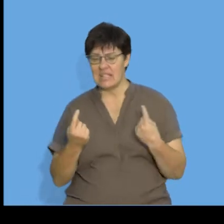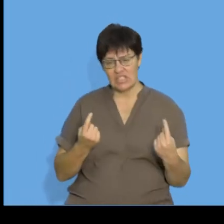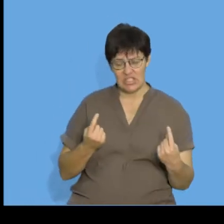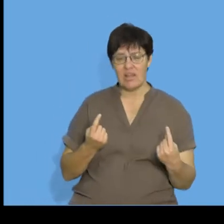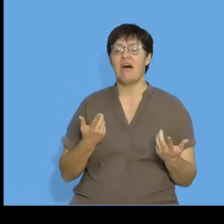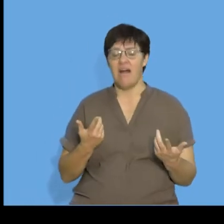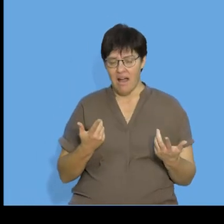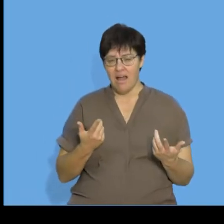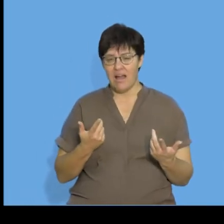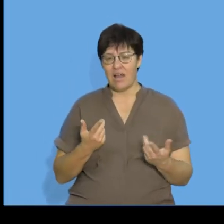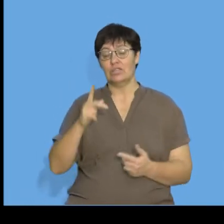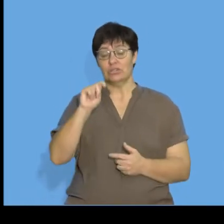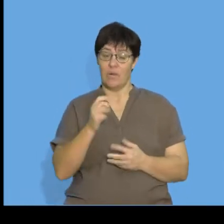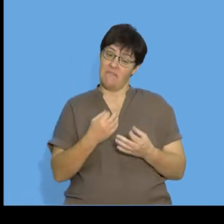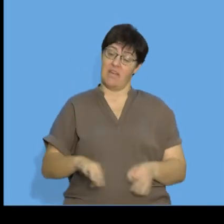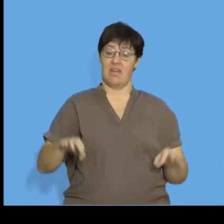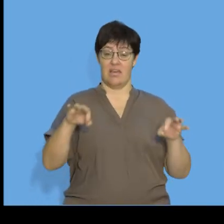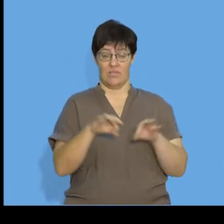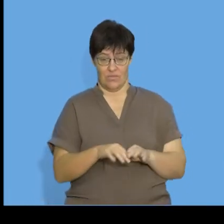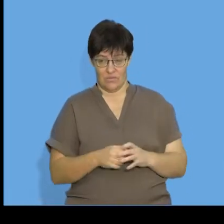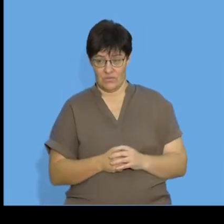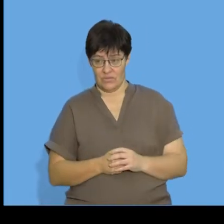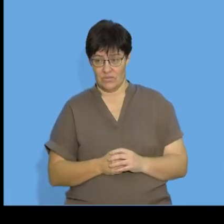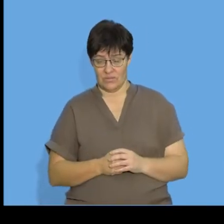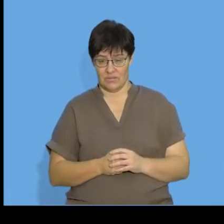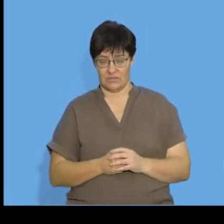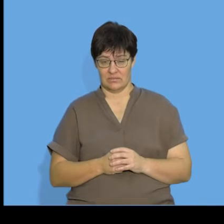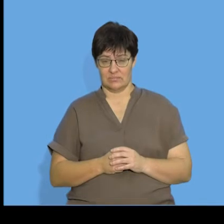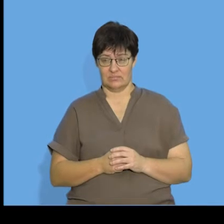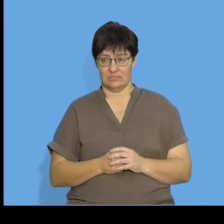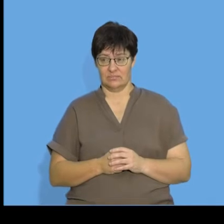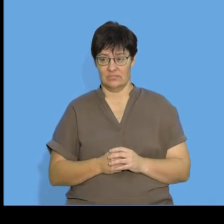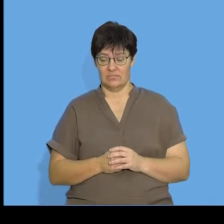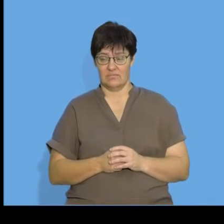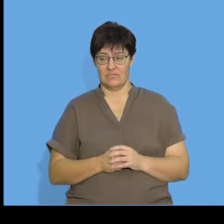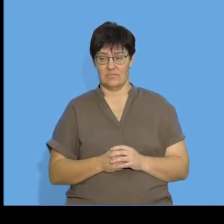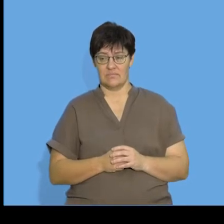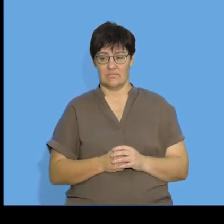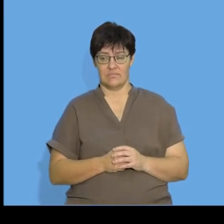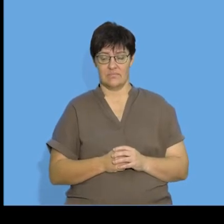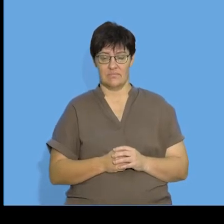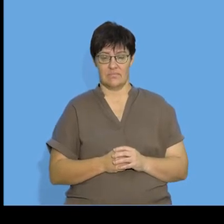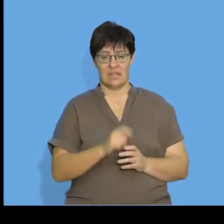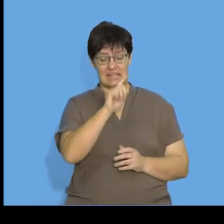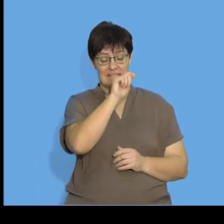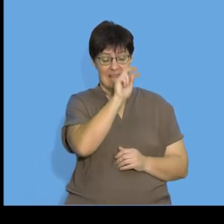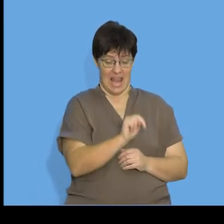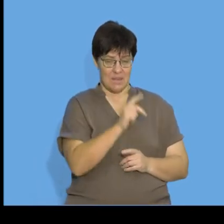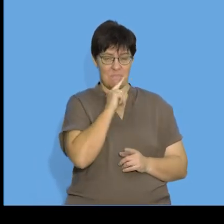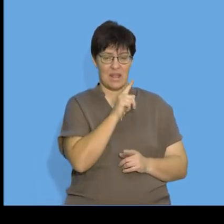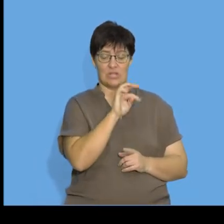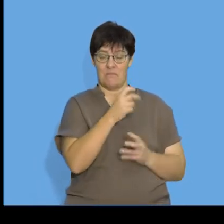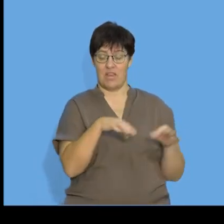time, the term value, let's write it as tn, because we know that that's representative of the term value,